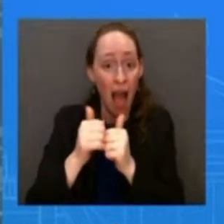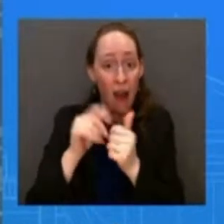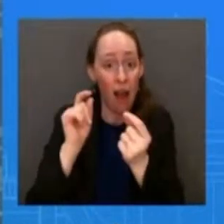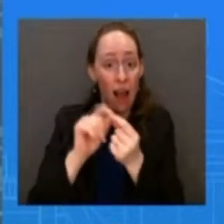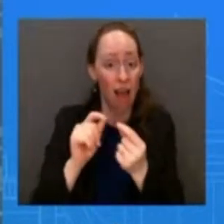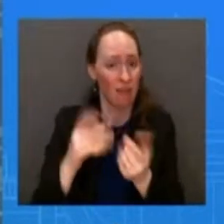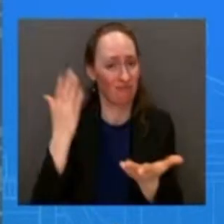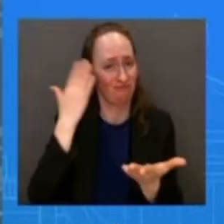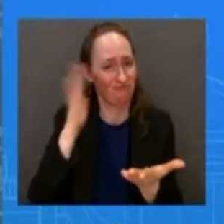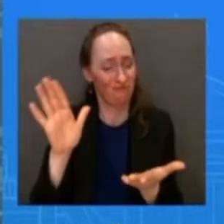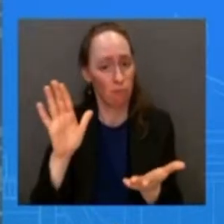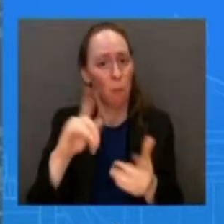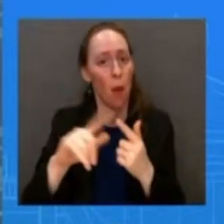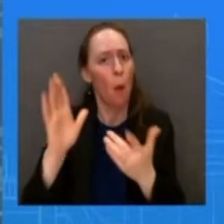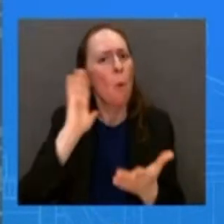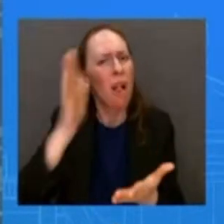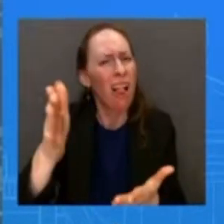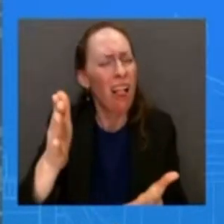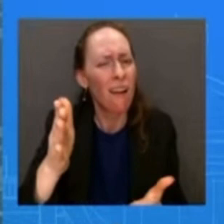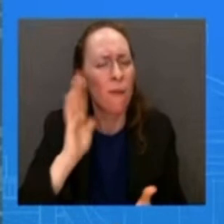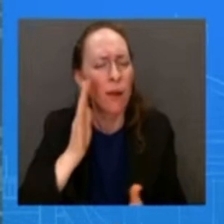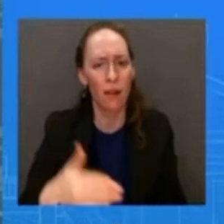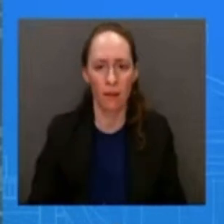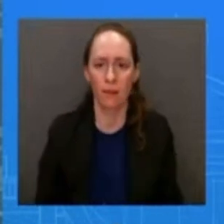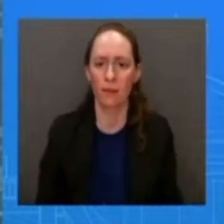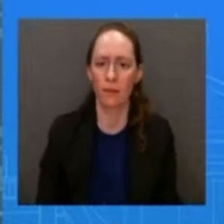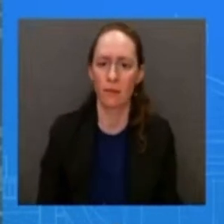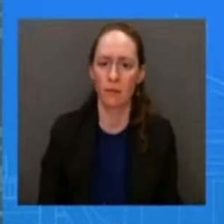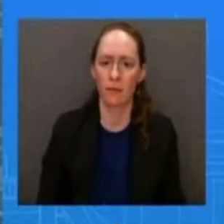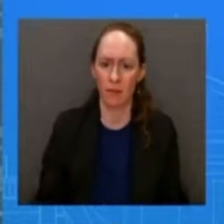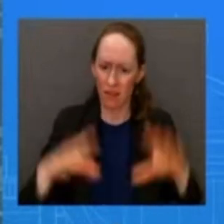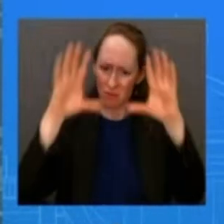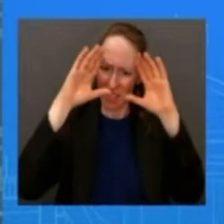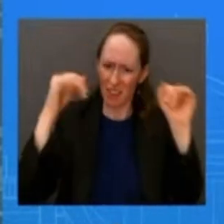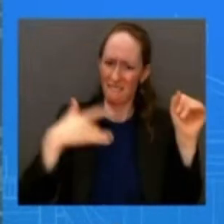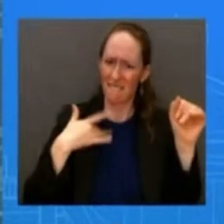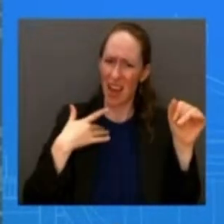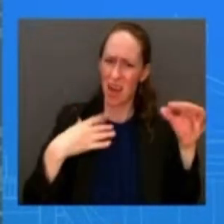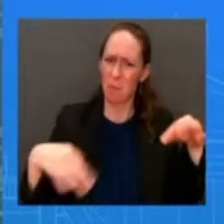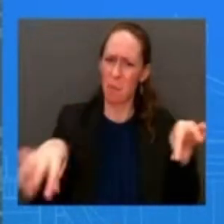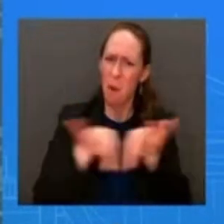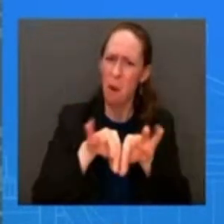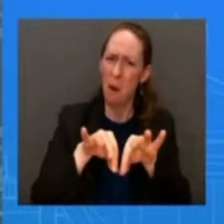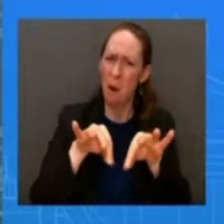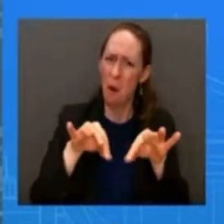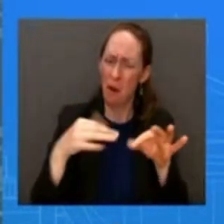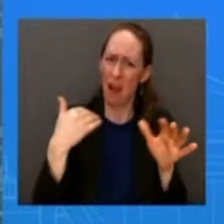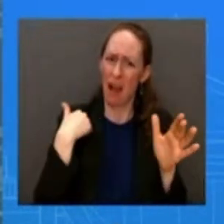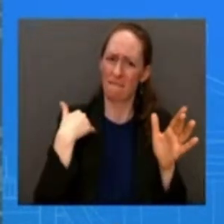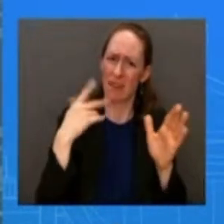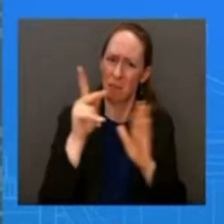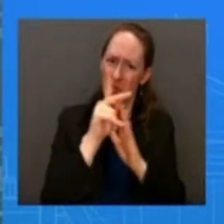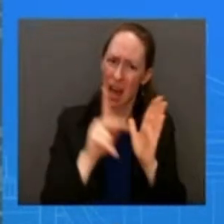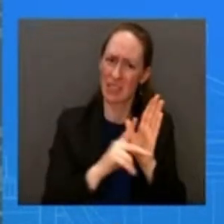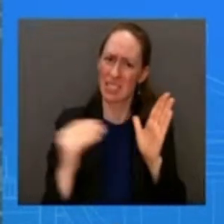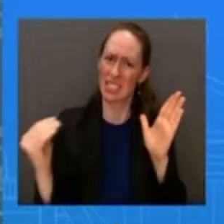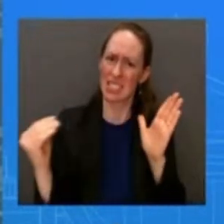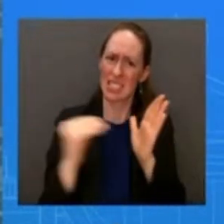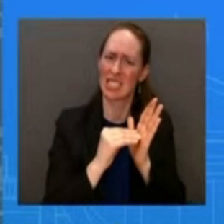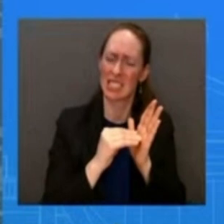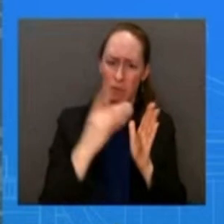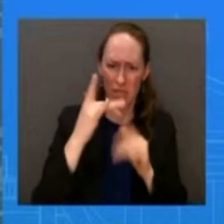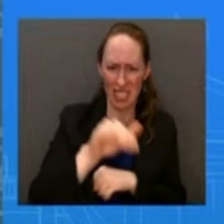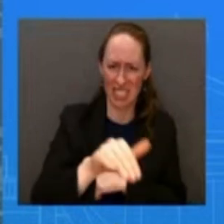thought it was important uh to get this done that's why he asked for this to be stood up and that's why he asked for jake sullivan